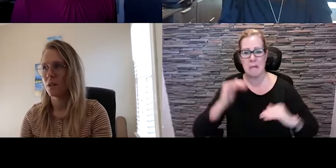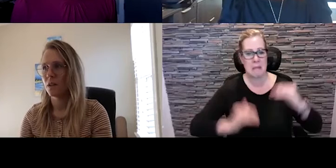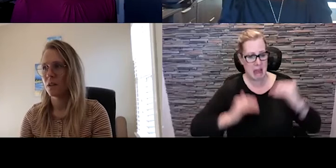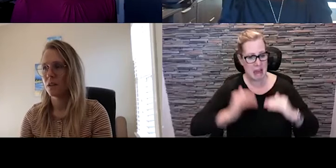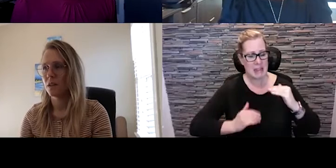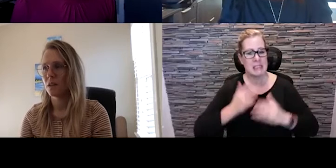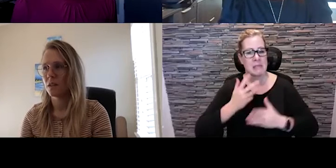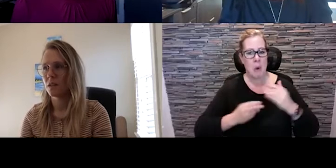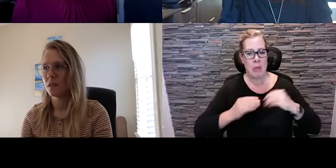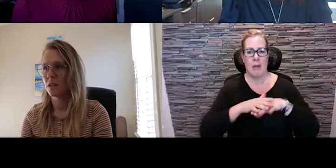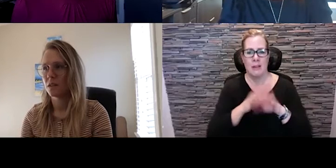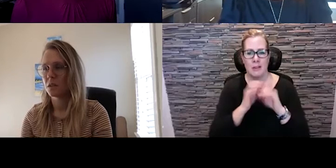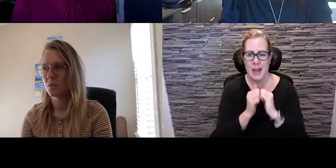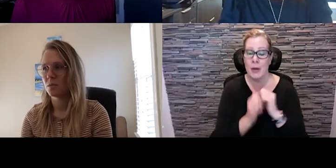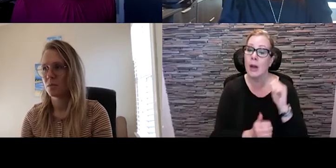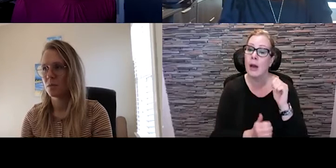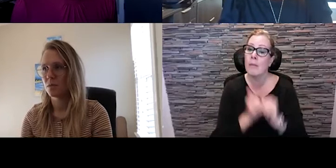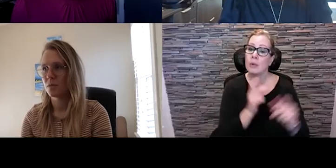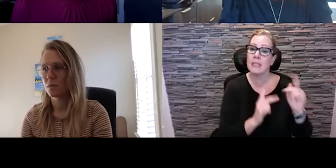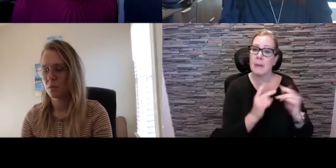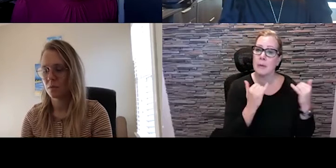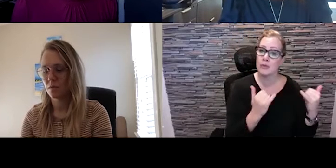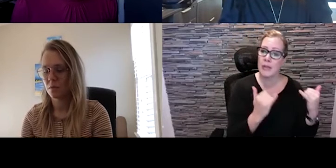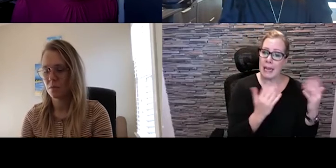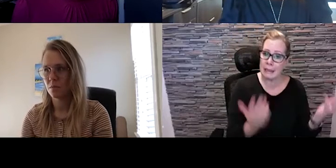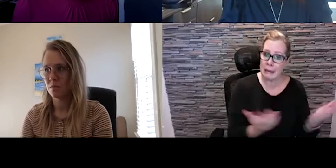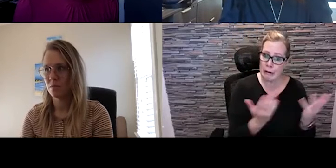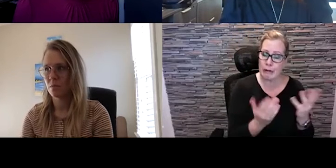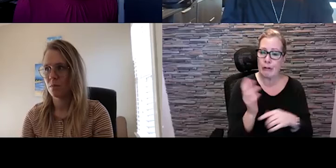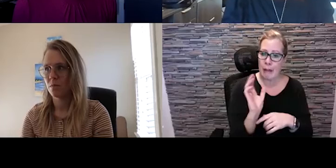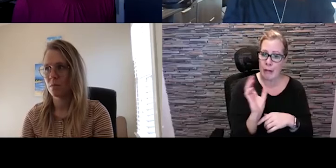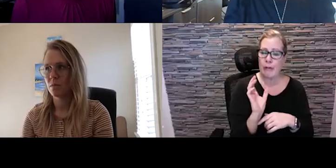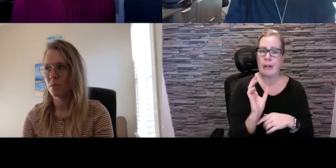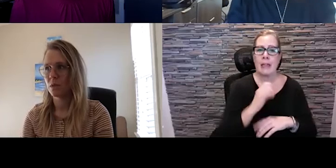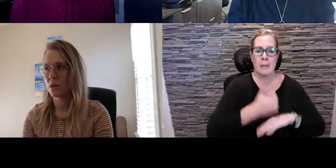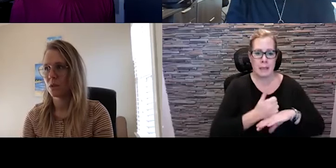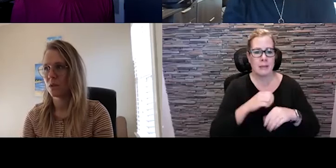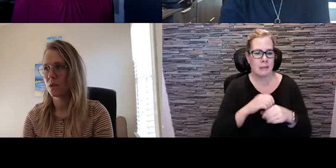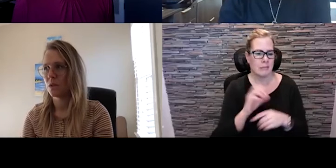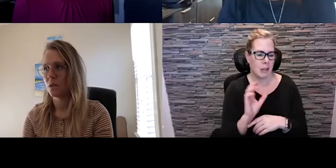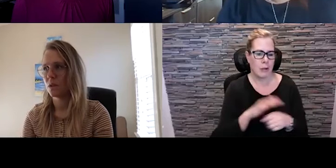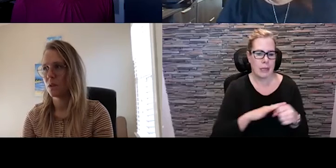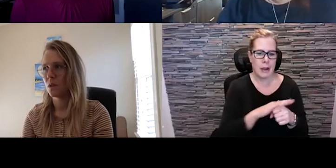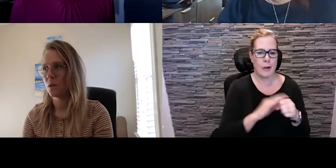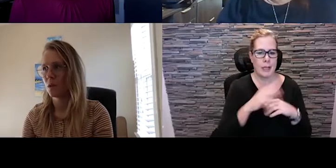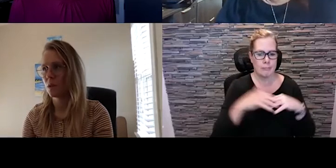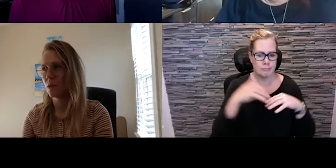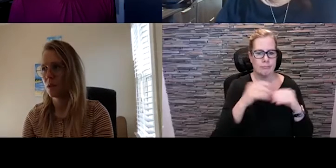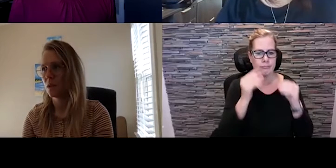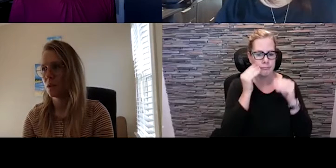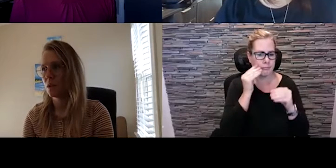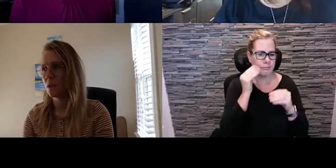here on the call today, as well as Rise Up Calgary, is based here in Calgary, Mokinstas, as it's traditionally known.